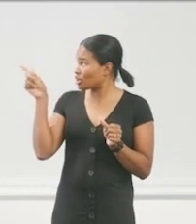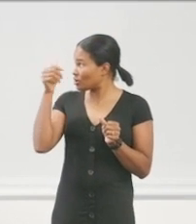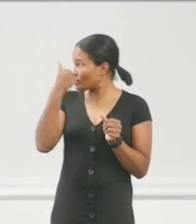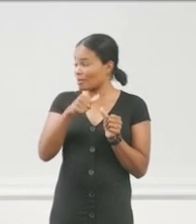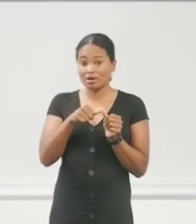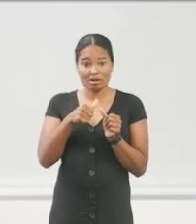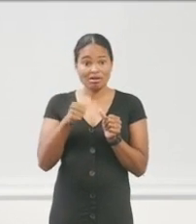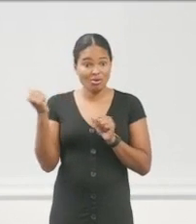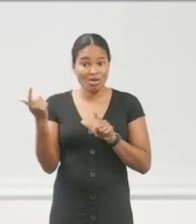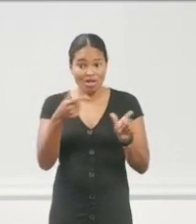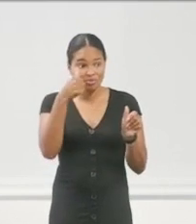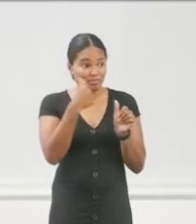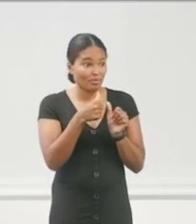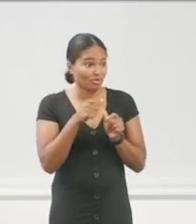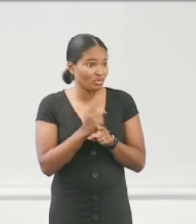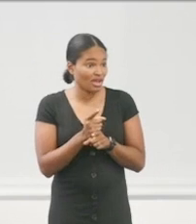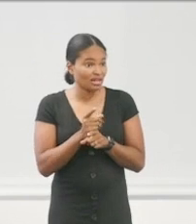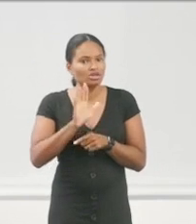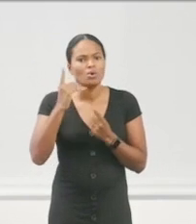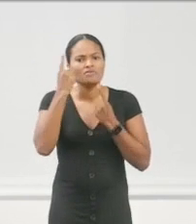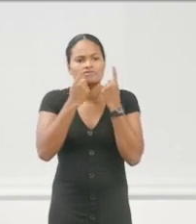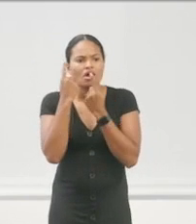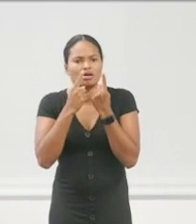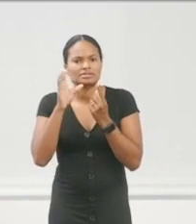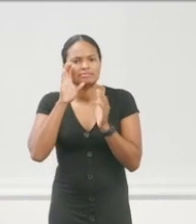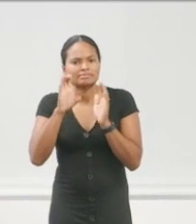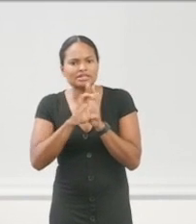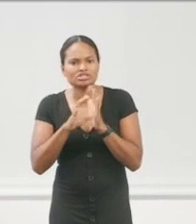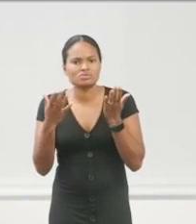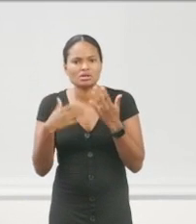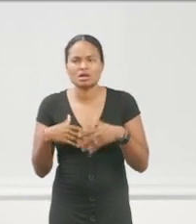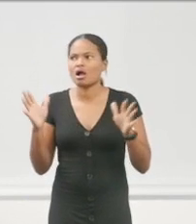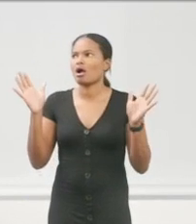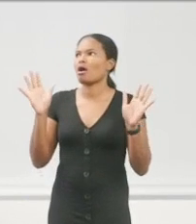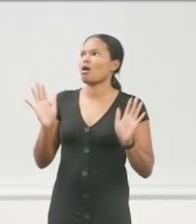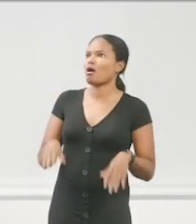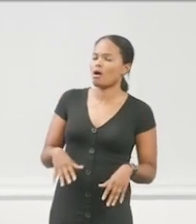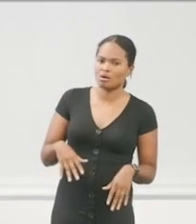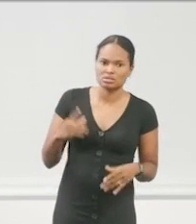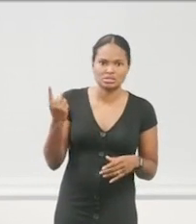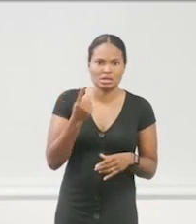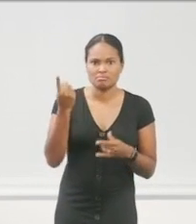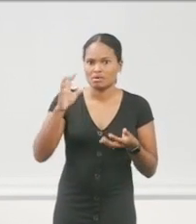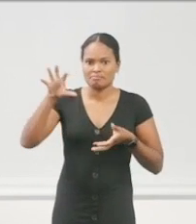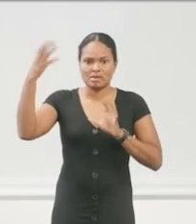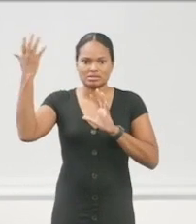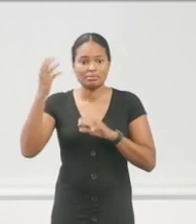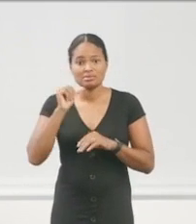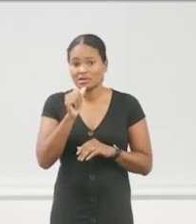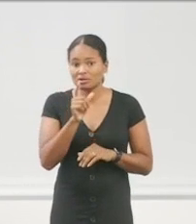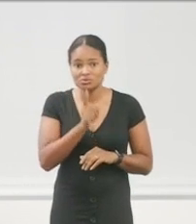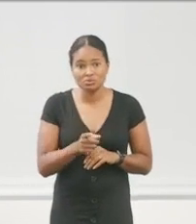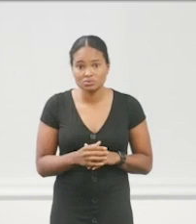Okay. We all do. Okay. What are some of your thoughts? When you see that picture, oh, geez, somebody fell. Somebody messed up. That's not true.